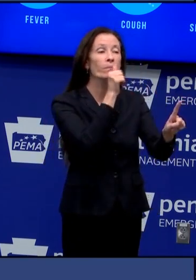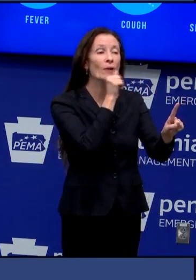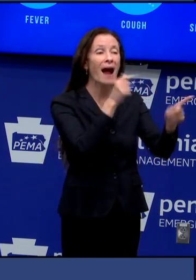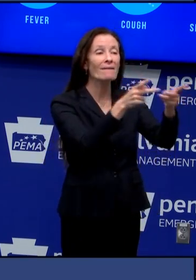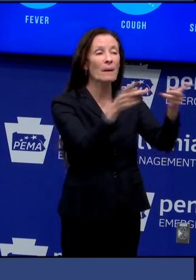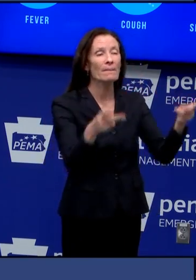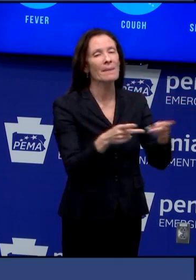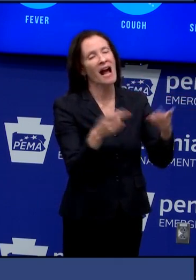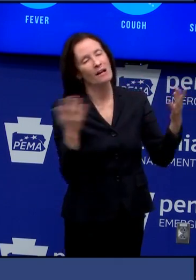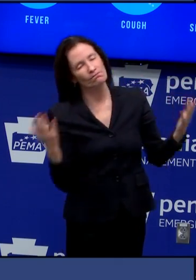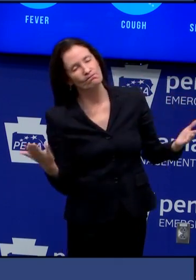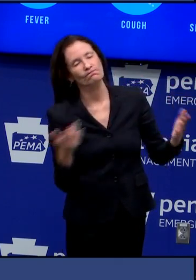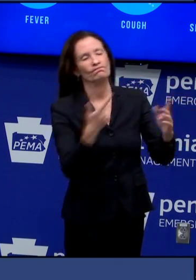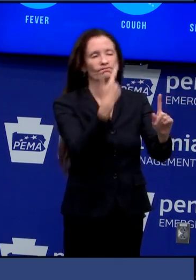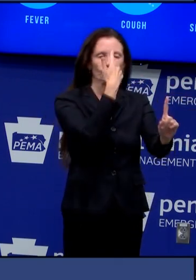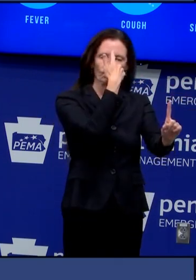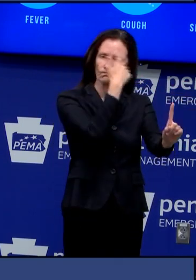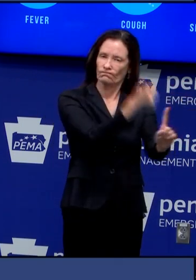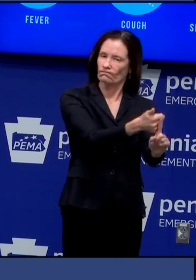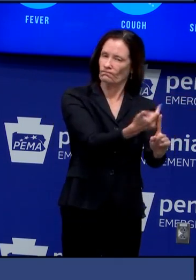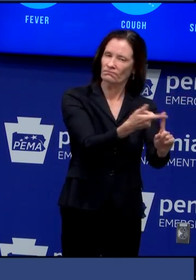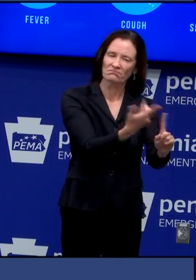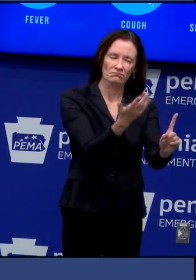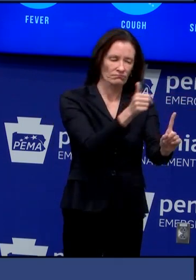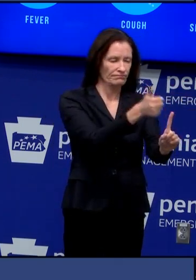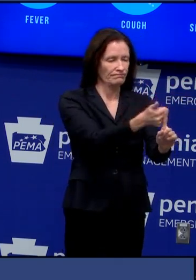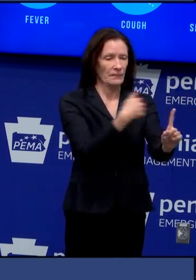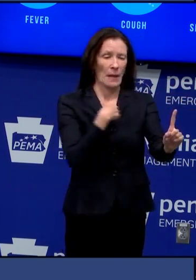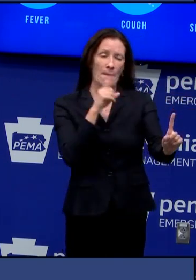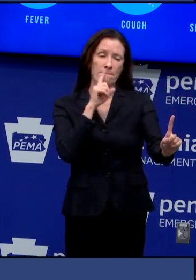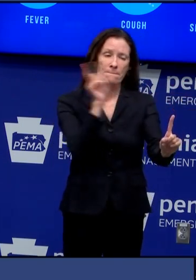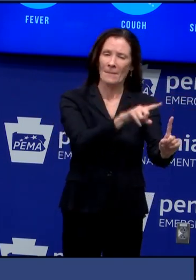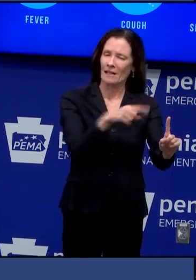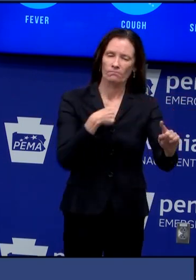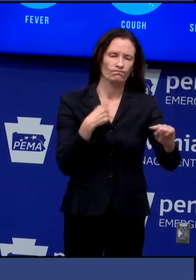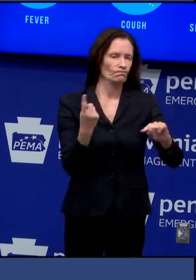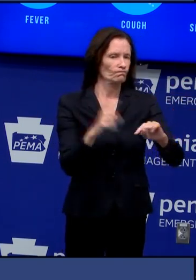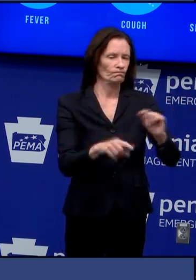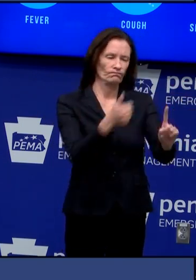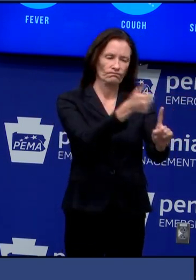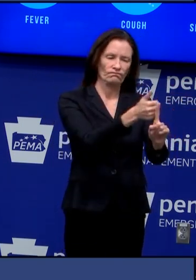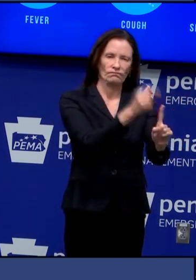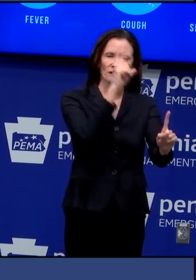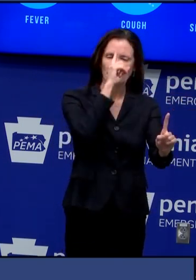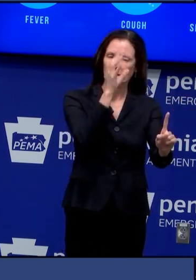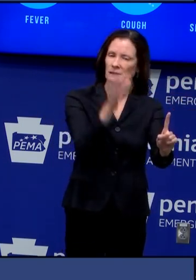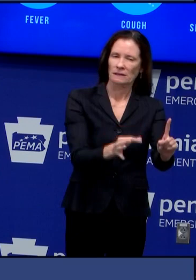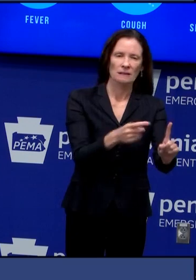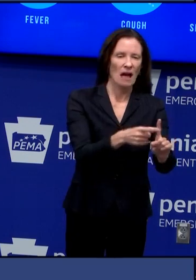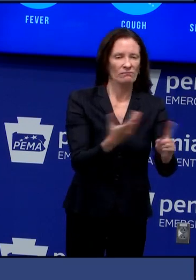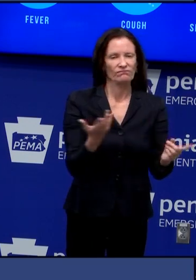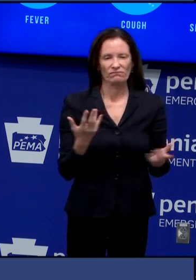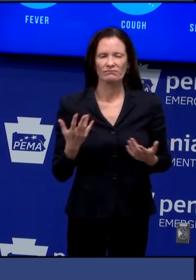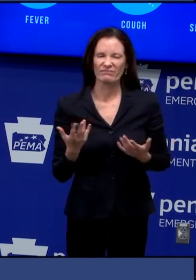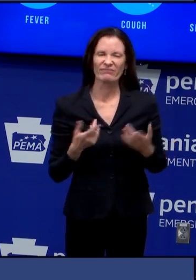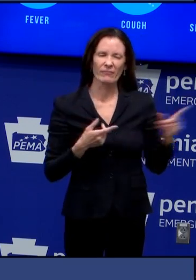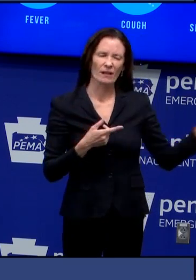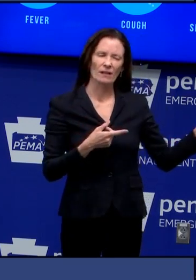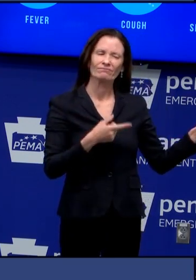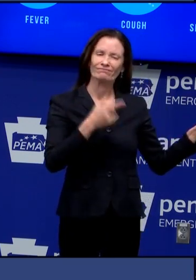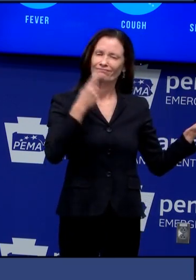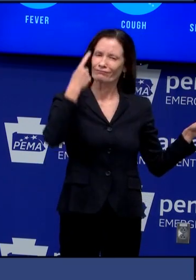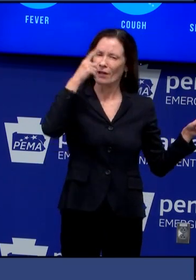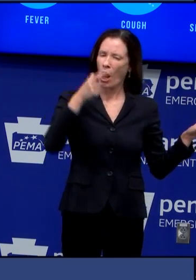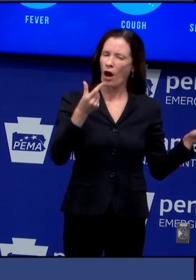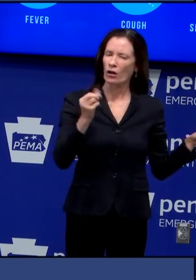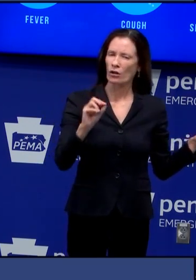for private facilities that mandate wouldn't apply so however i think governor wolf would agree with me we and secretary levine and